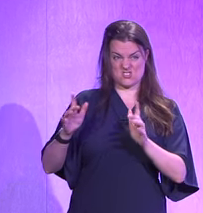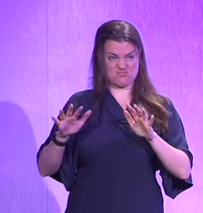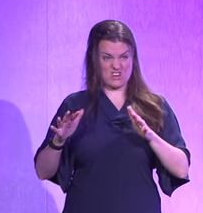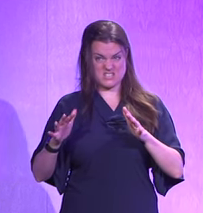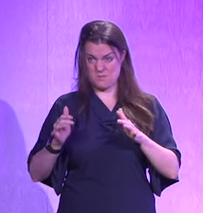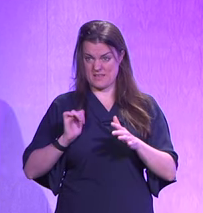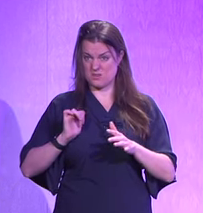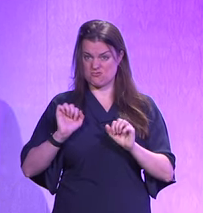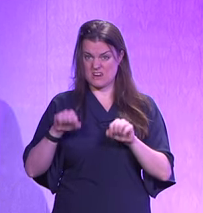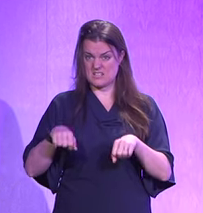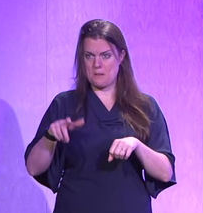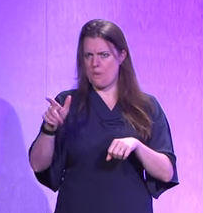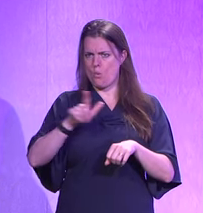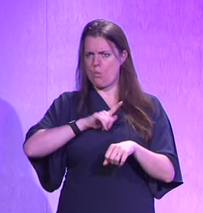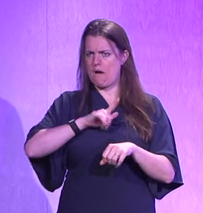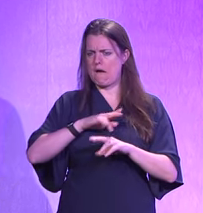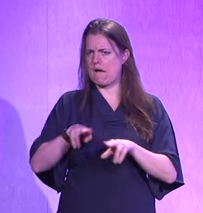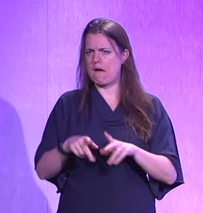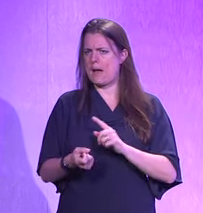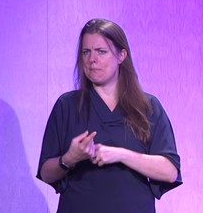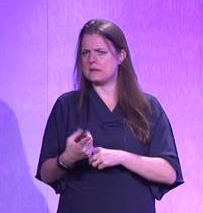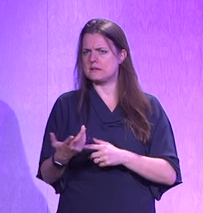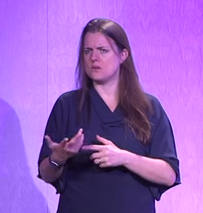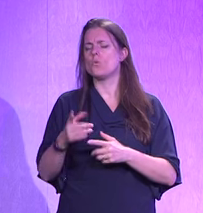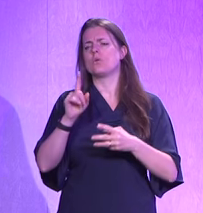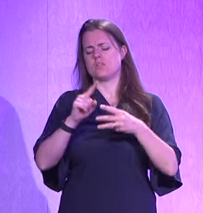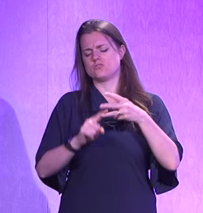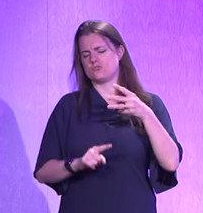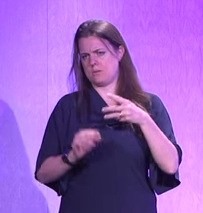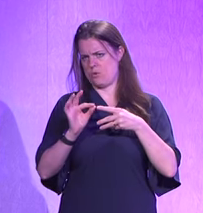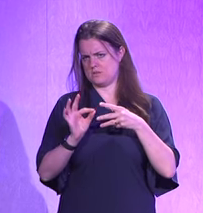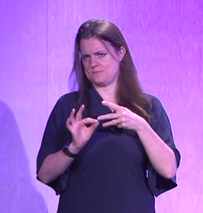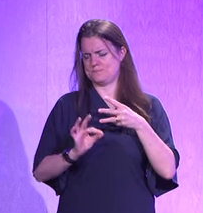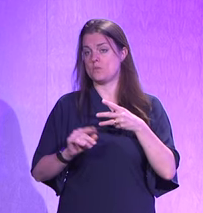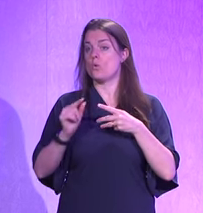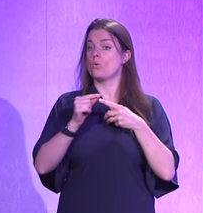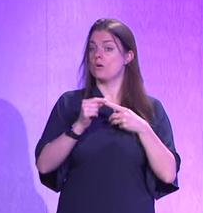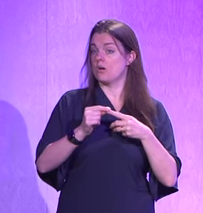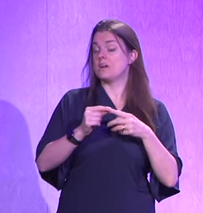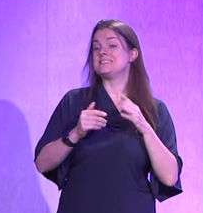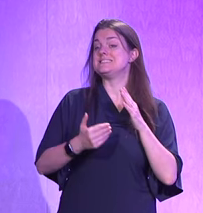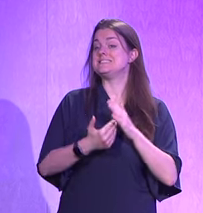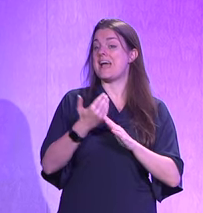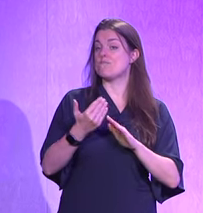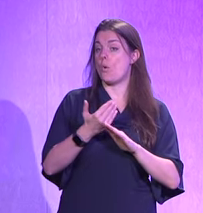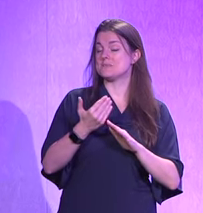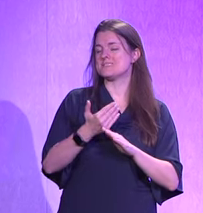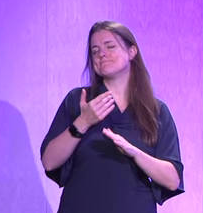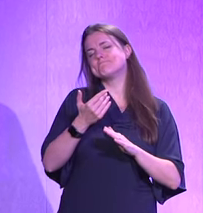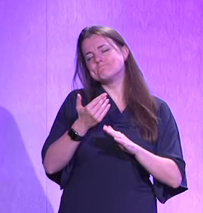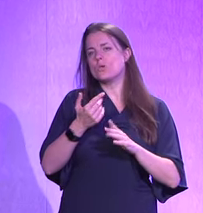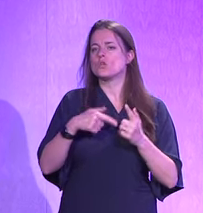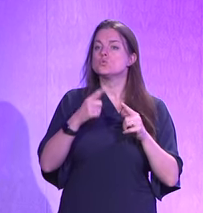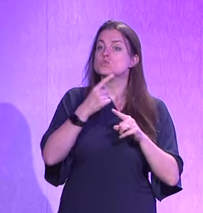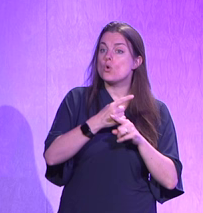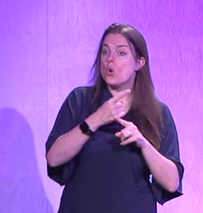That's a reasonable expectation in my opinion, but why is that? Let's review three facts. On the one hand, DevOps is a